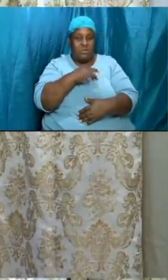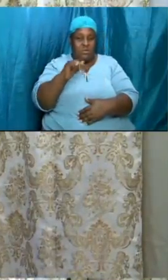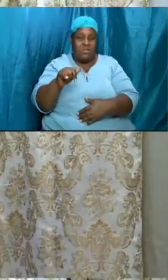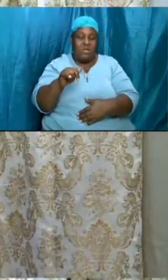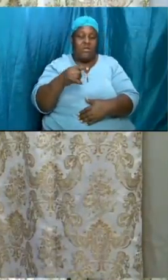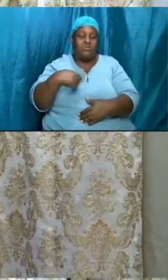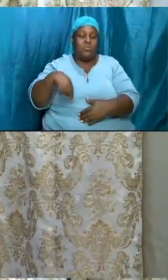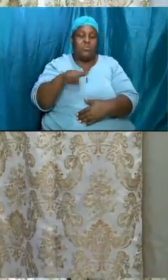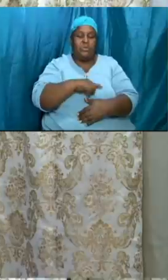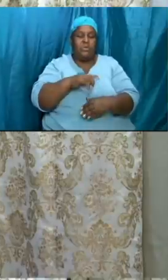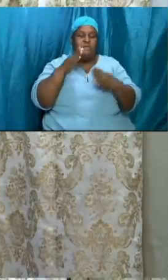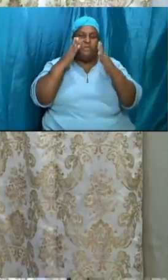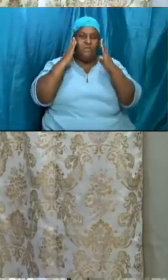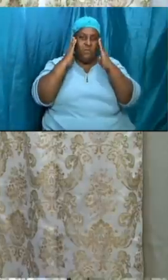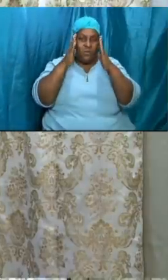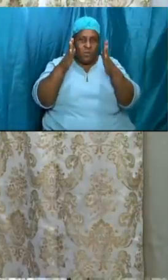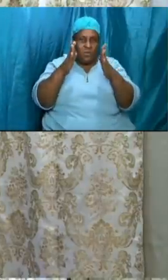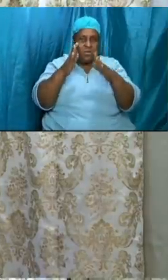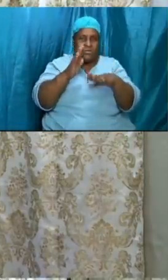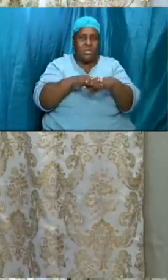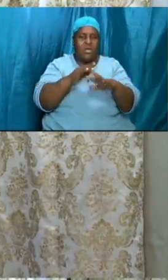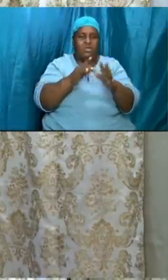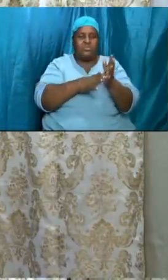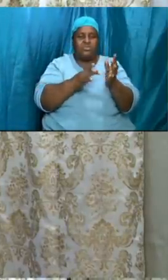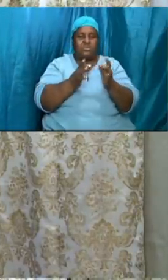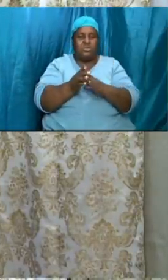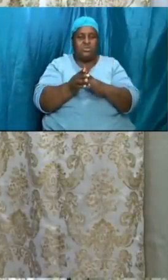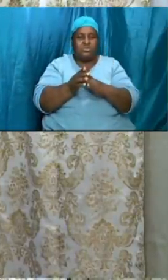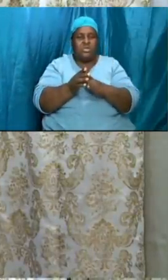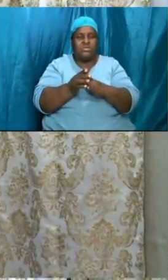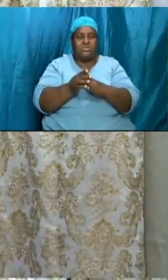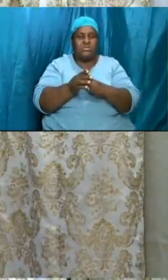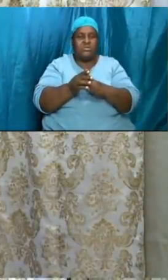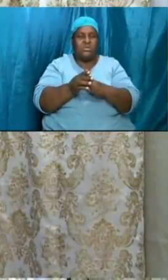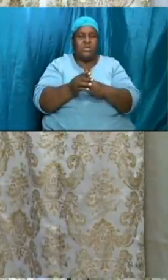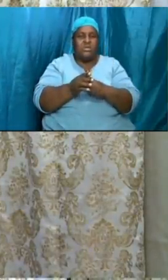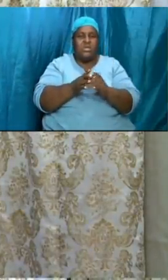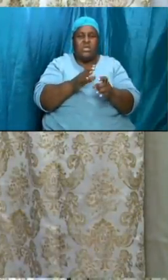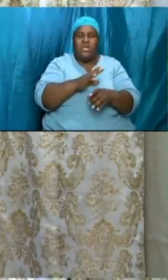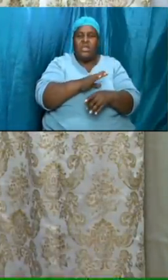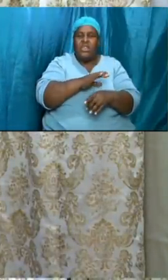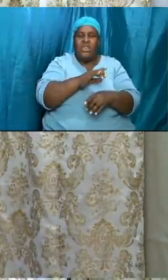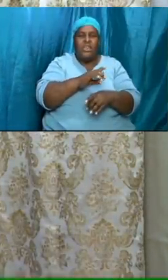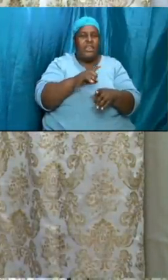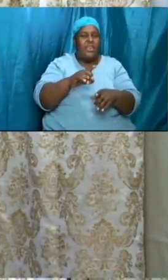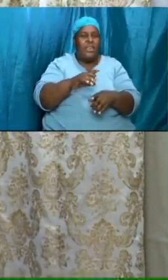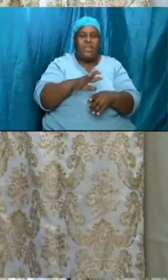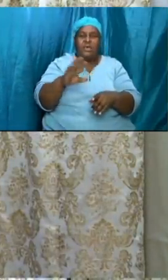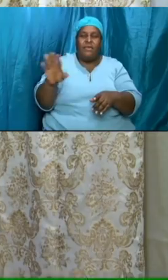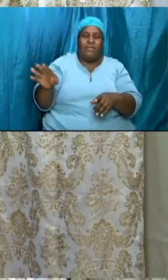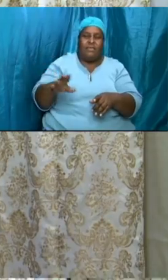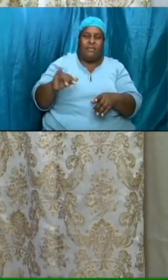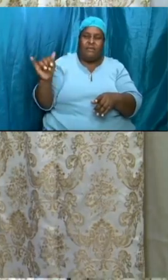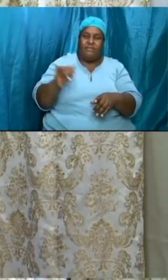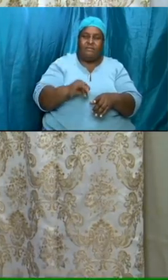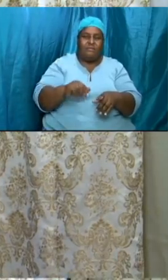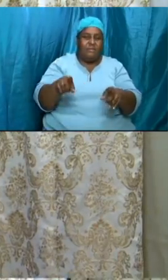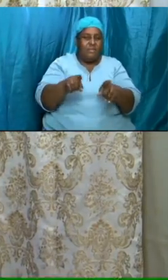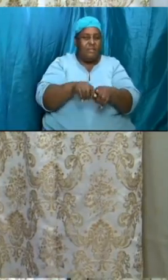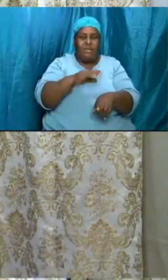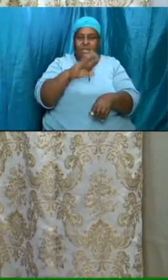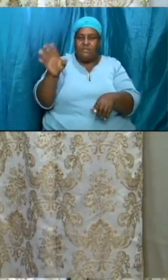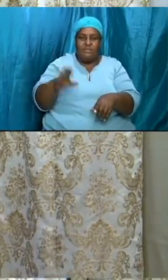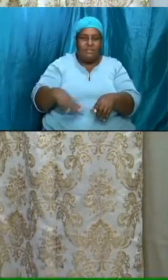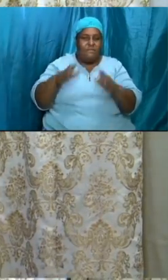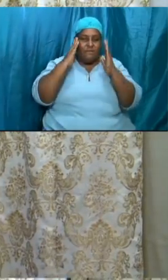on jesus in a way that we have never focused on him before now is the time to make it right